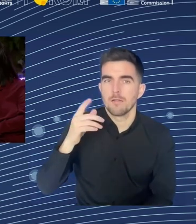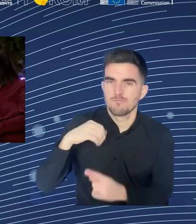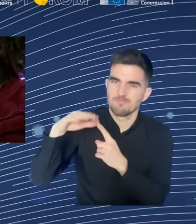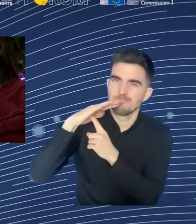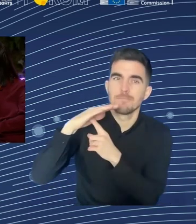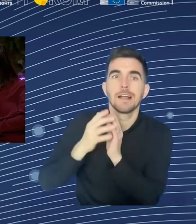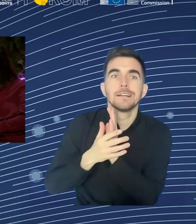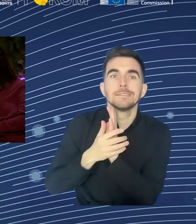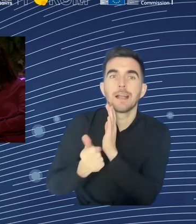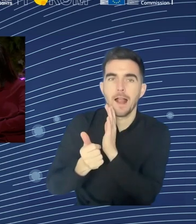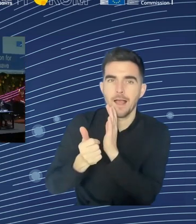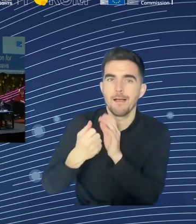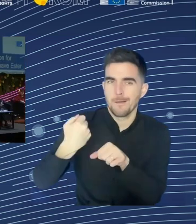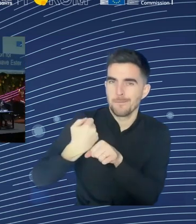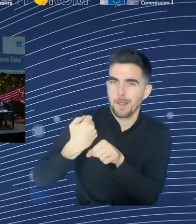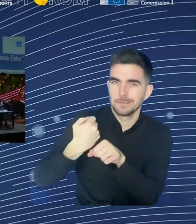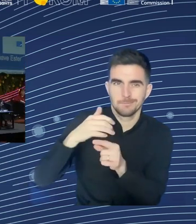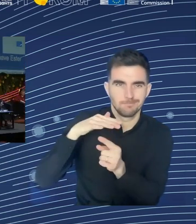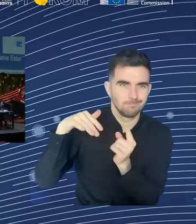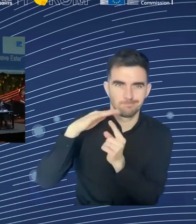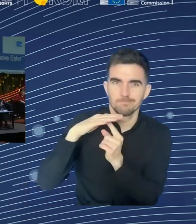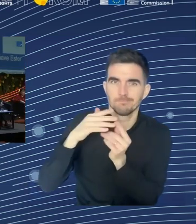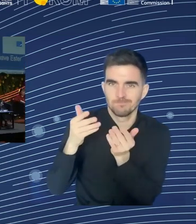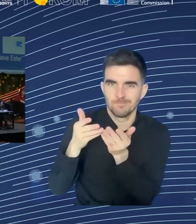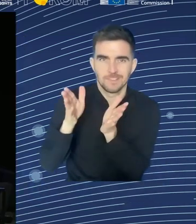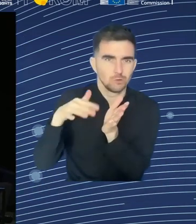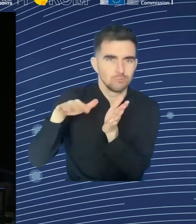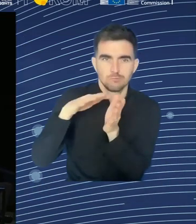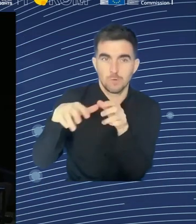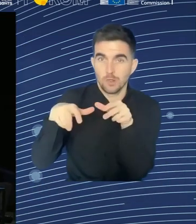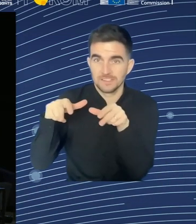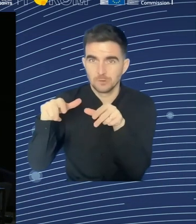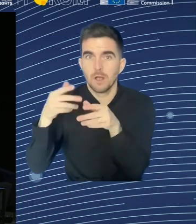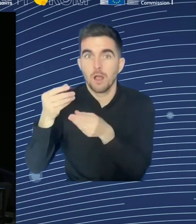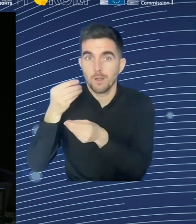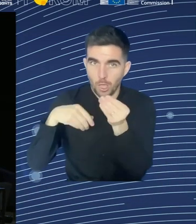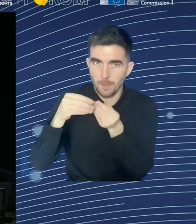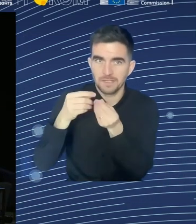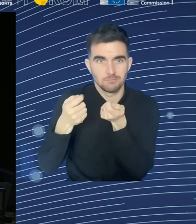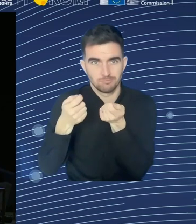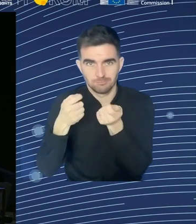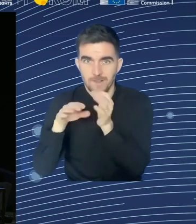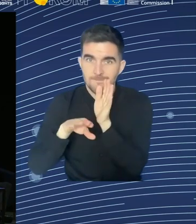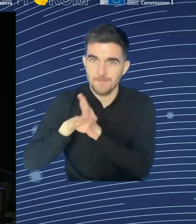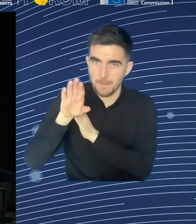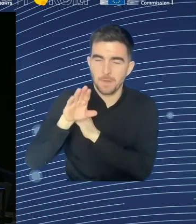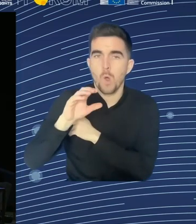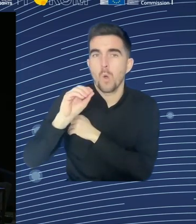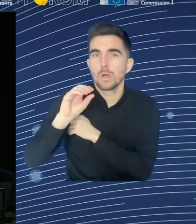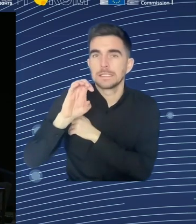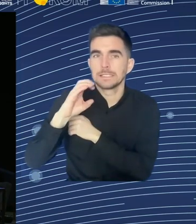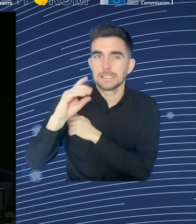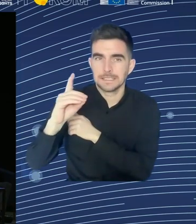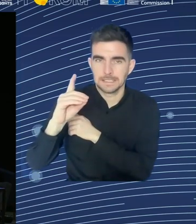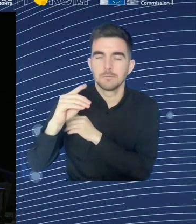Confederation. And at the end of our panel is Maxime Cerruti, who's the Director for Social Affairs at